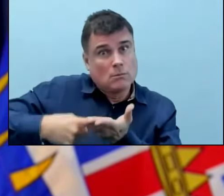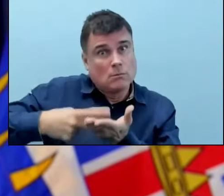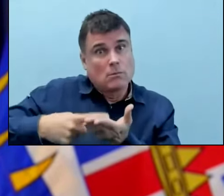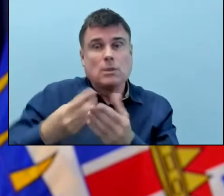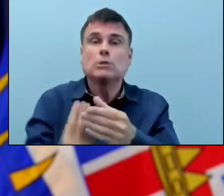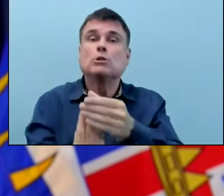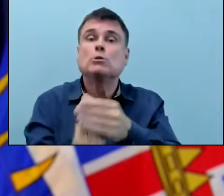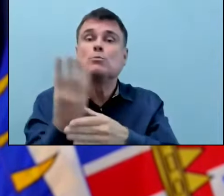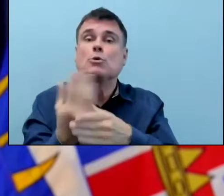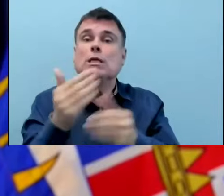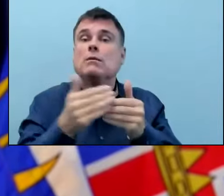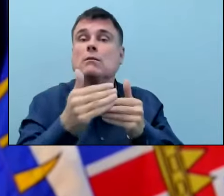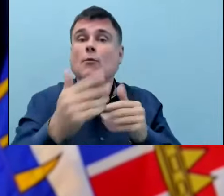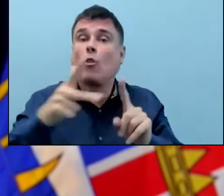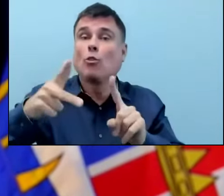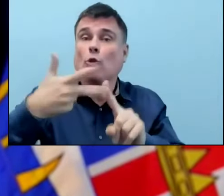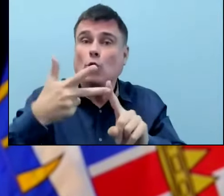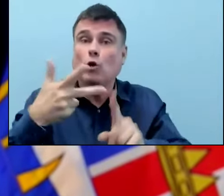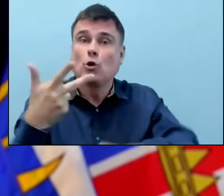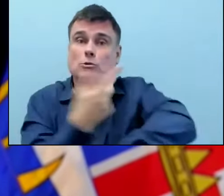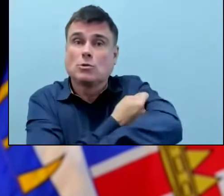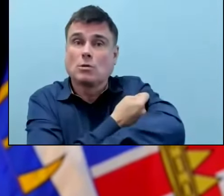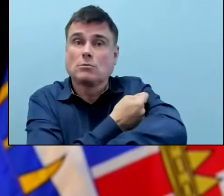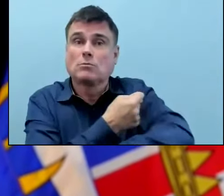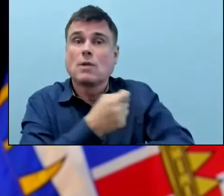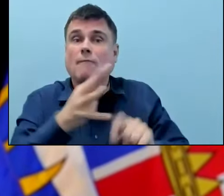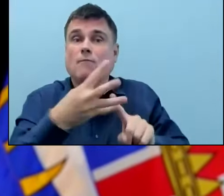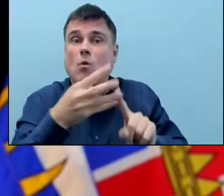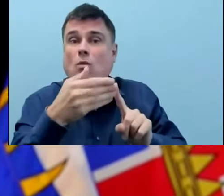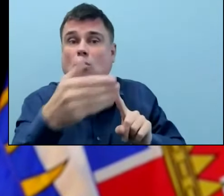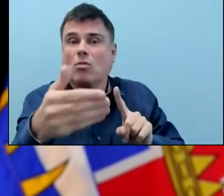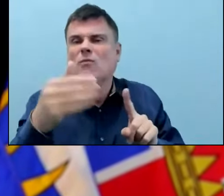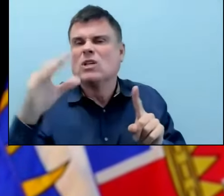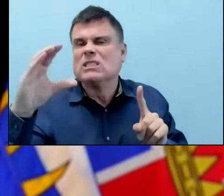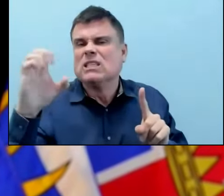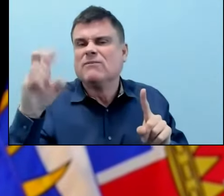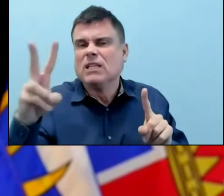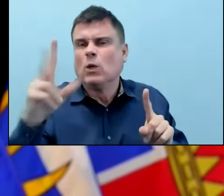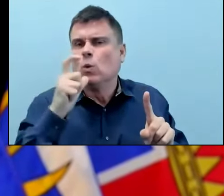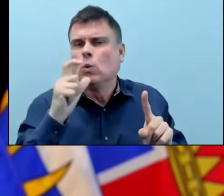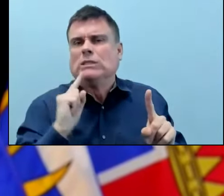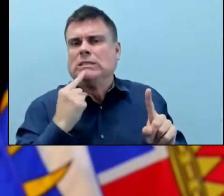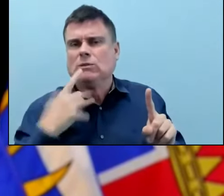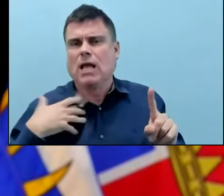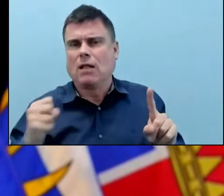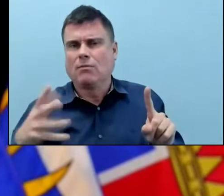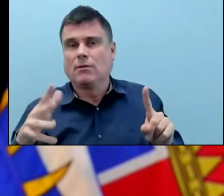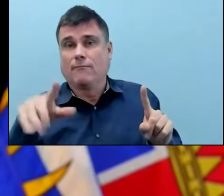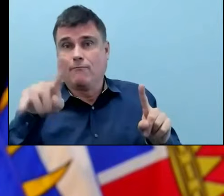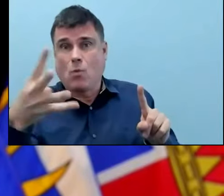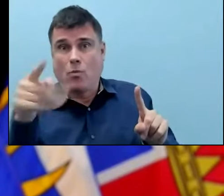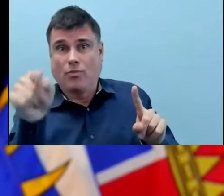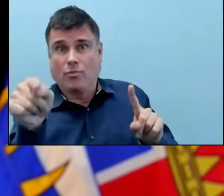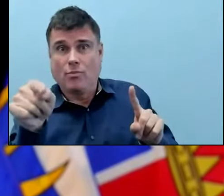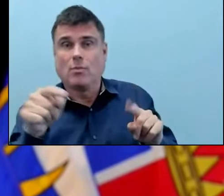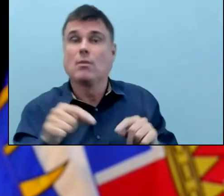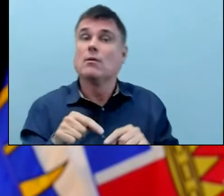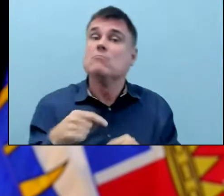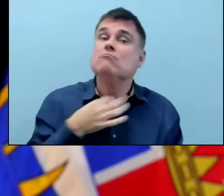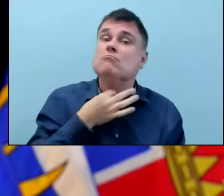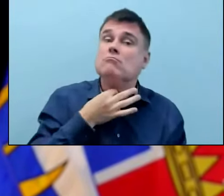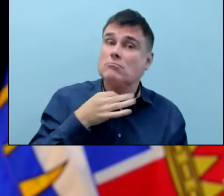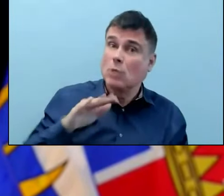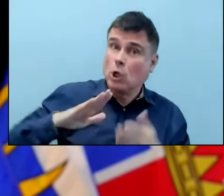vulnerable and other groups but I'm wondering do you anticipate that the second boosters will be offered to the rest of the population as it was